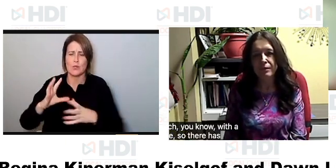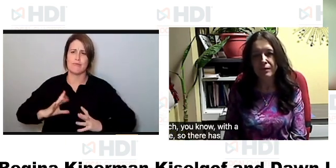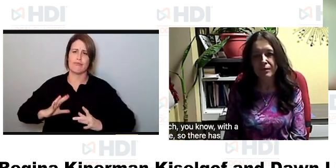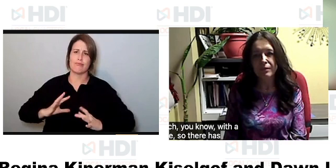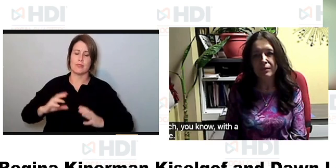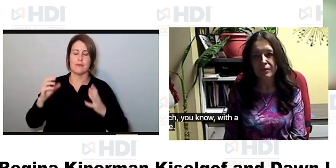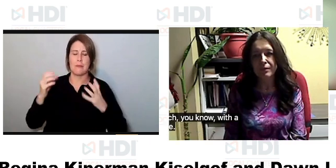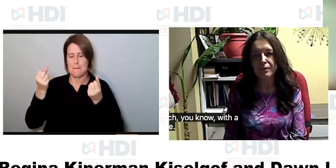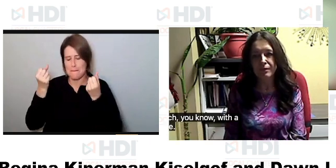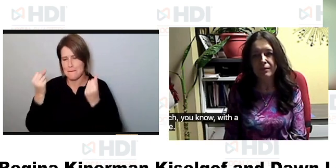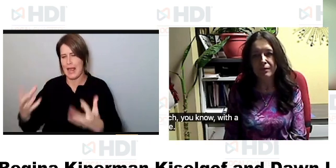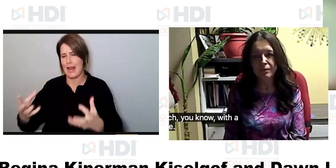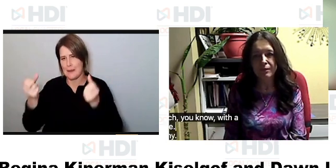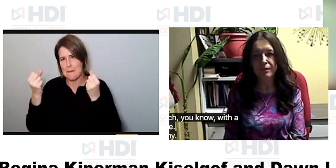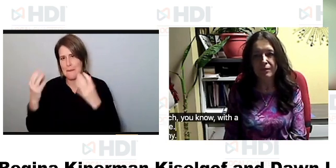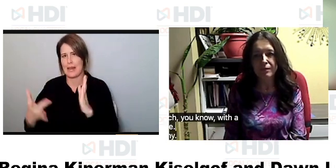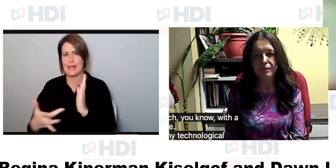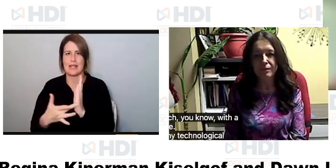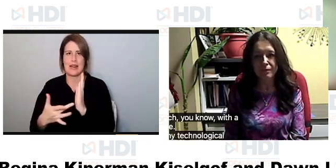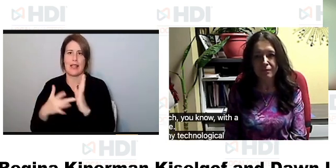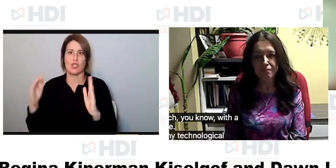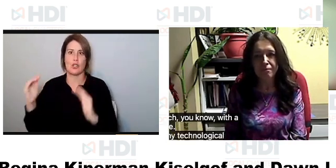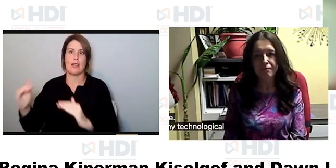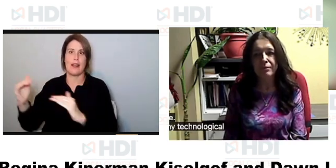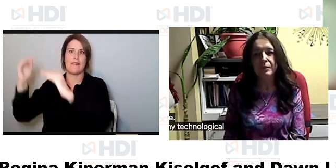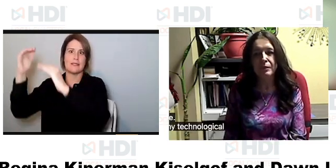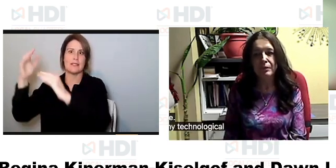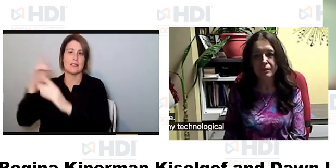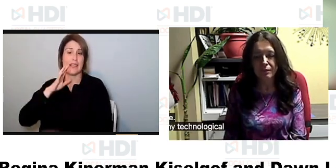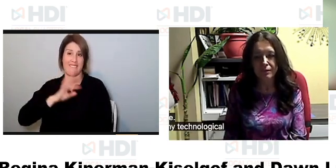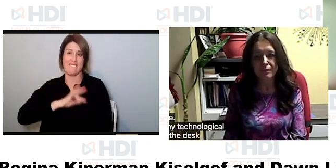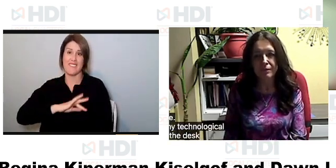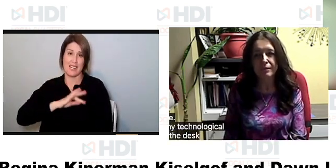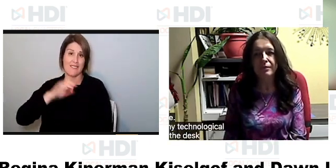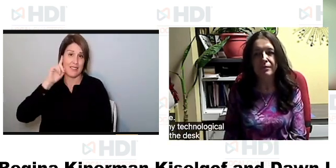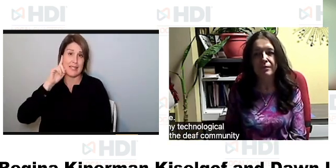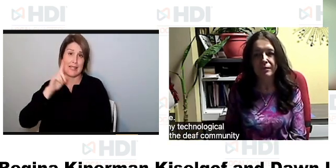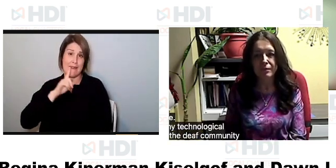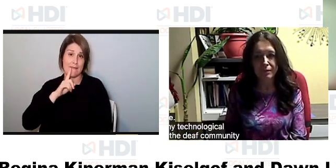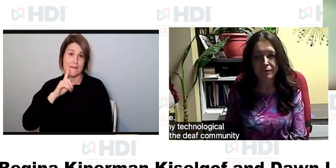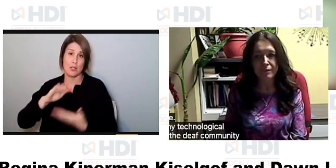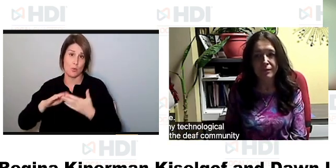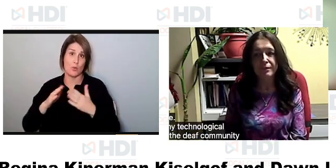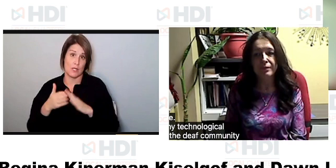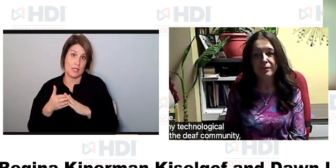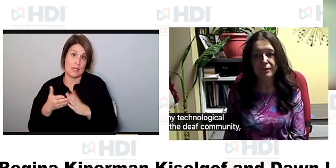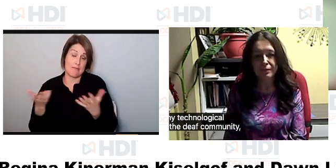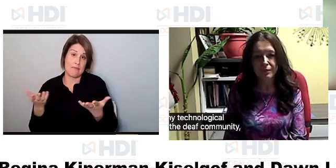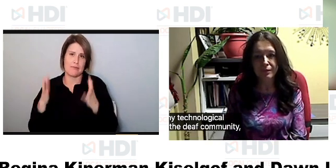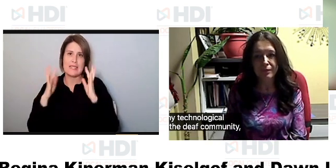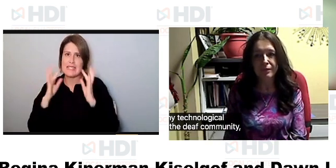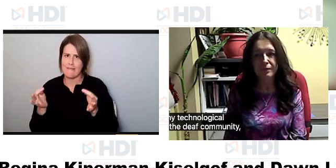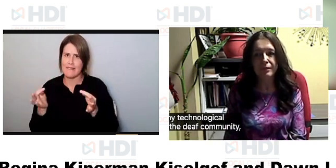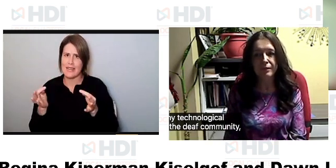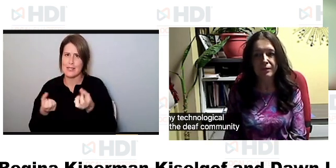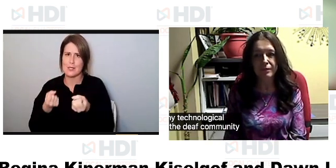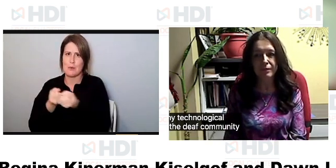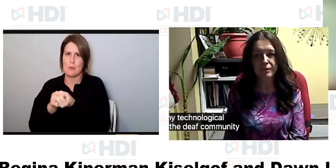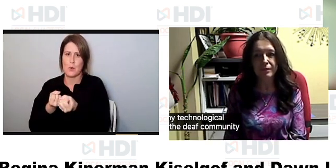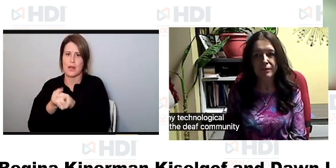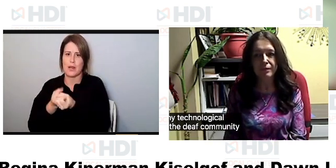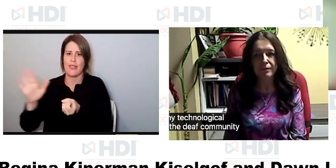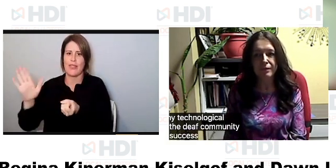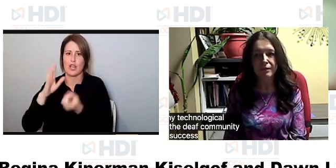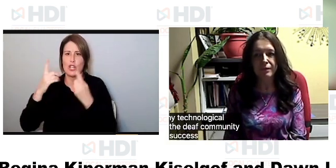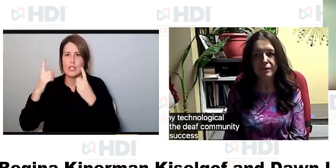many many technological advances that have benefited the deaf community and definitely supported their success